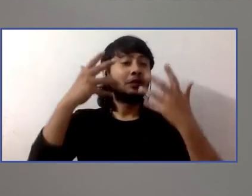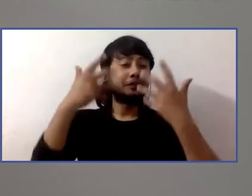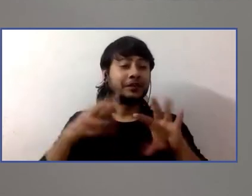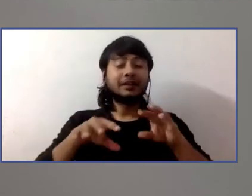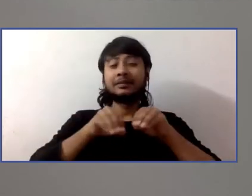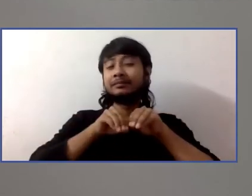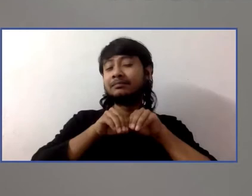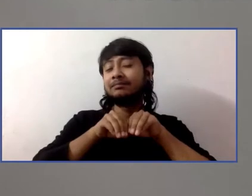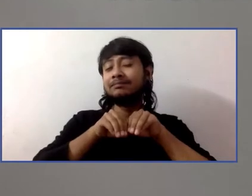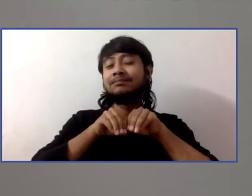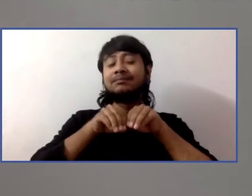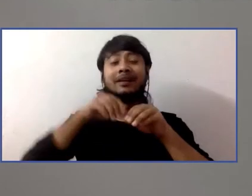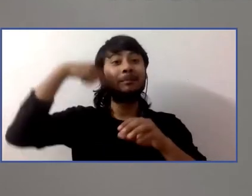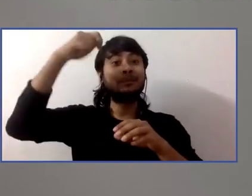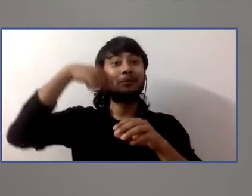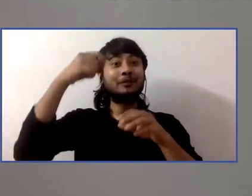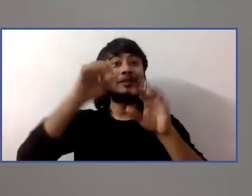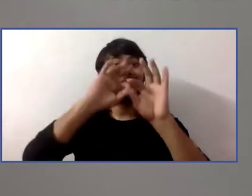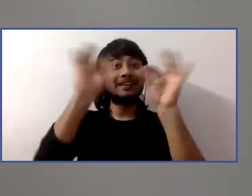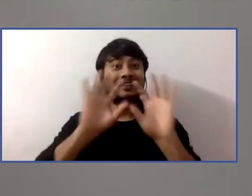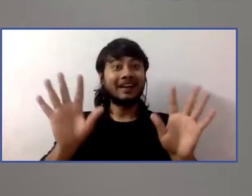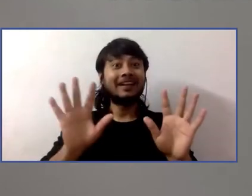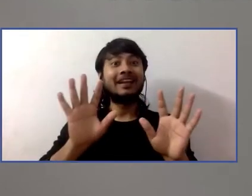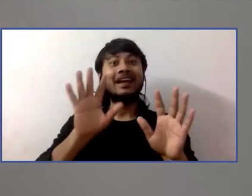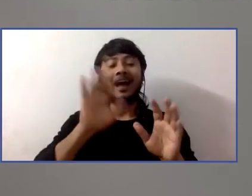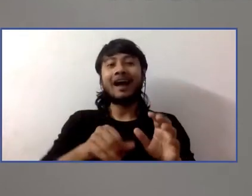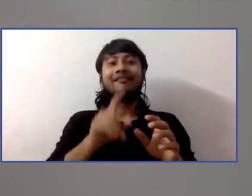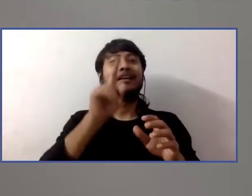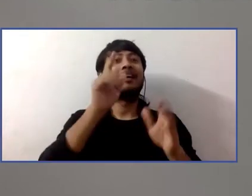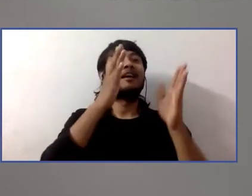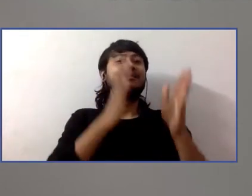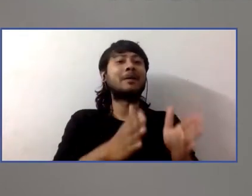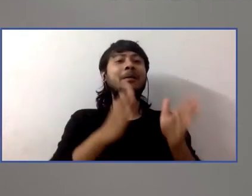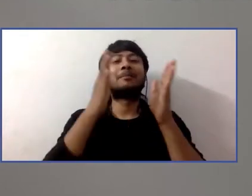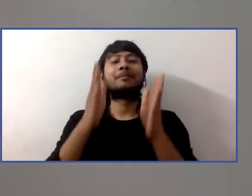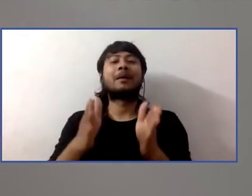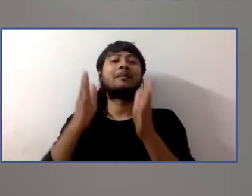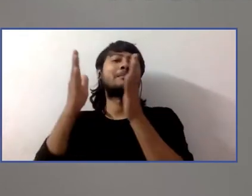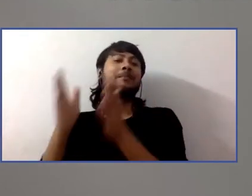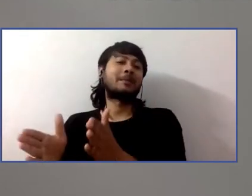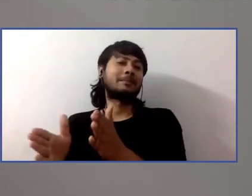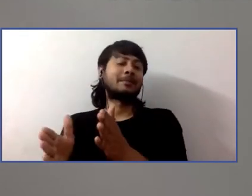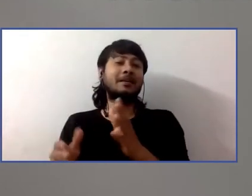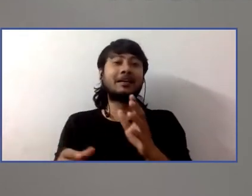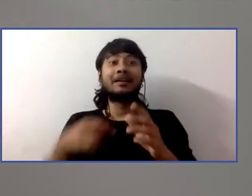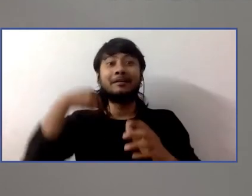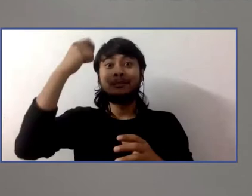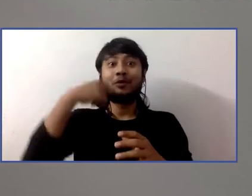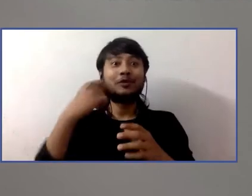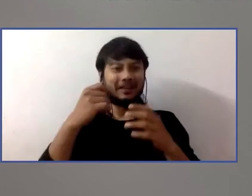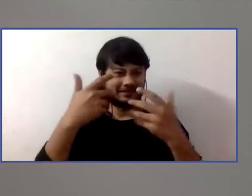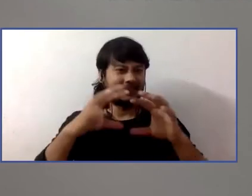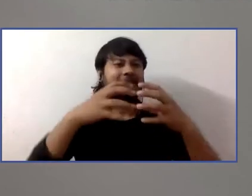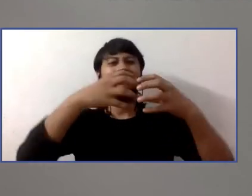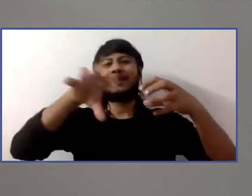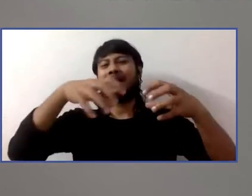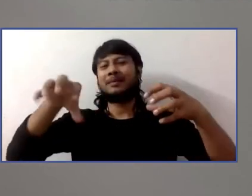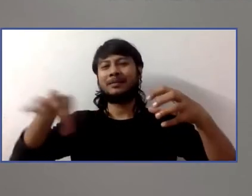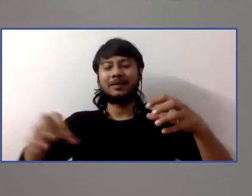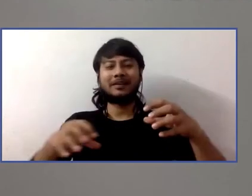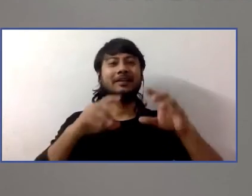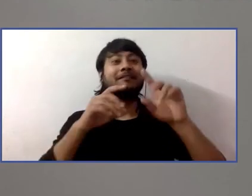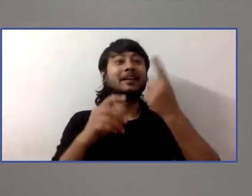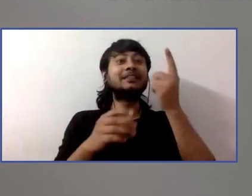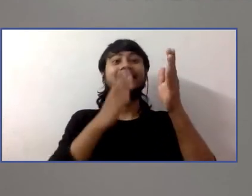Through Experience, which included part one, Feeling Through, the first film to star a DeafBlind actor, Robert Turango,